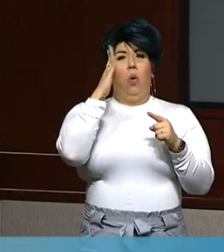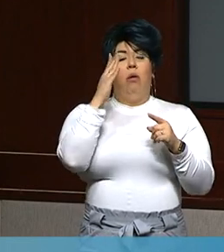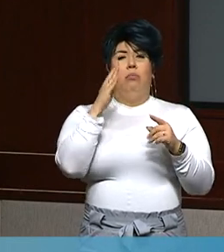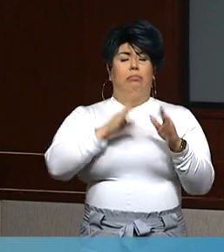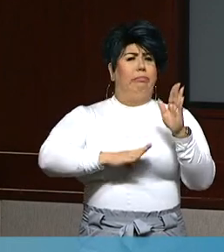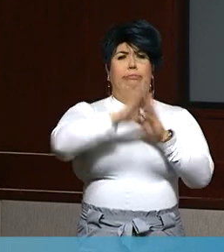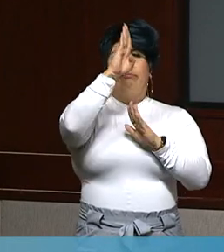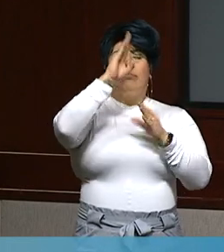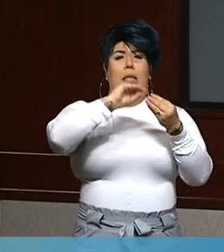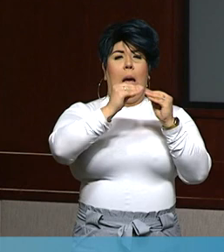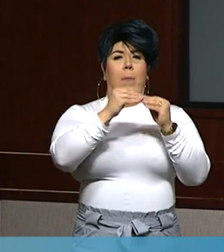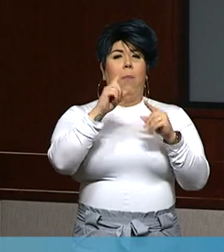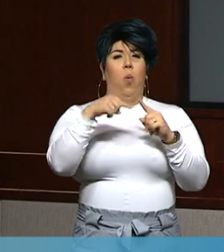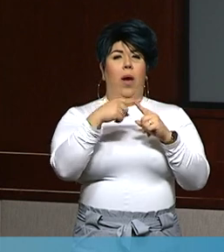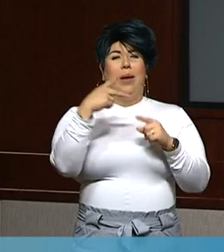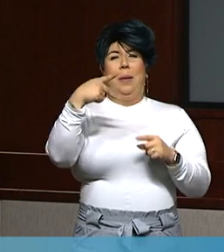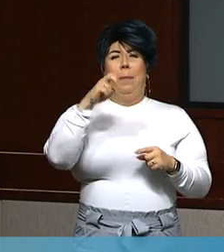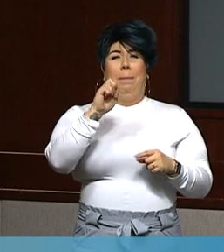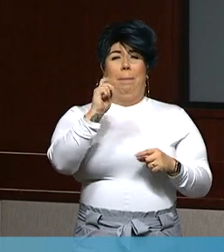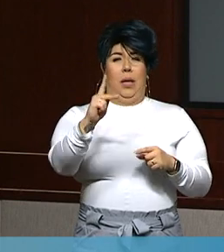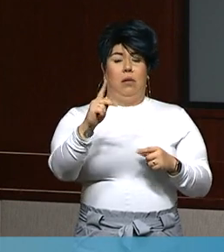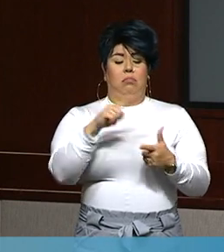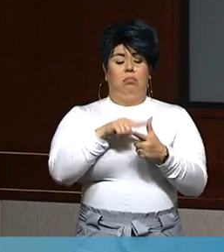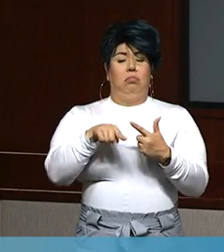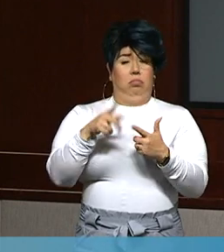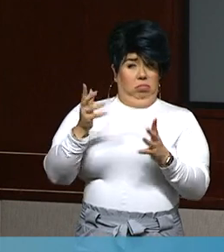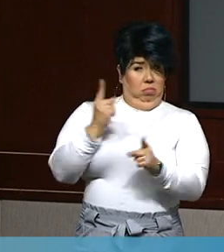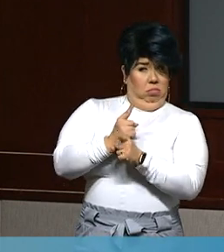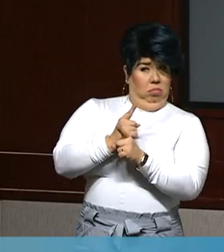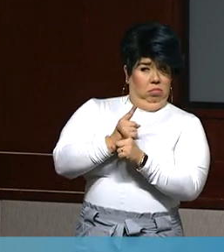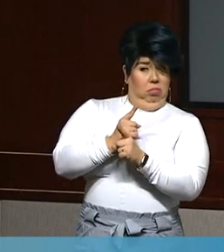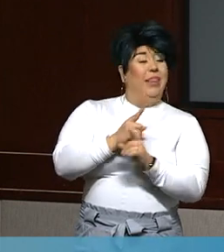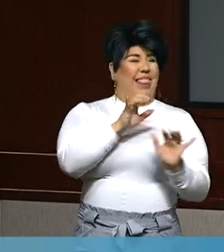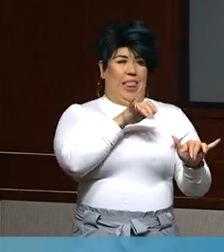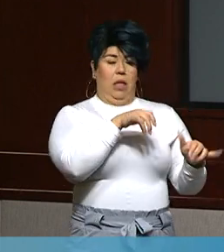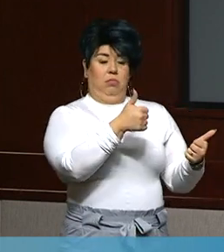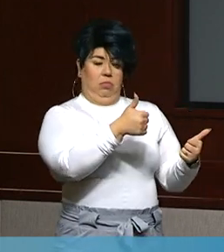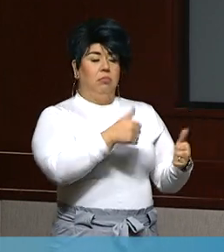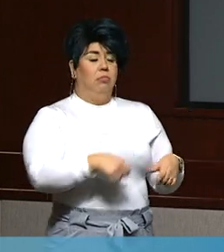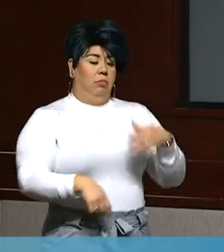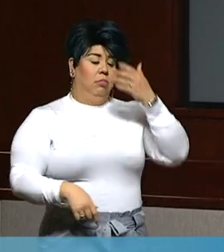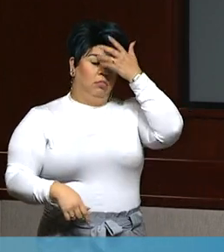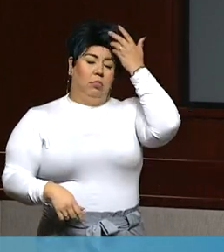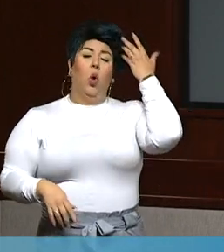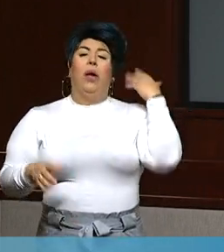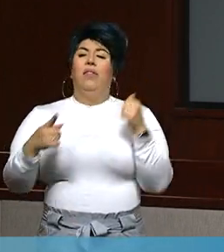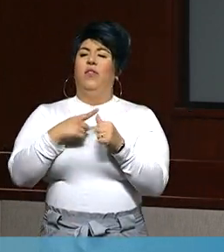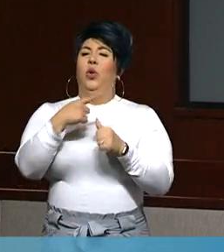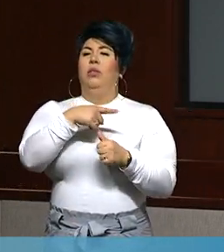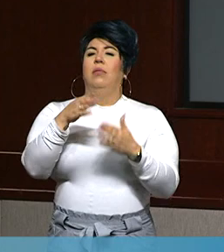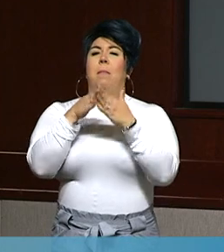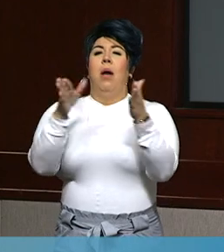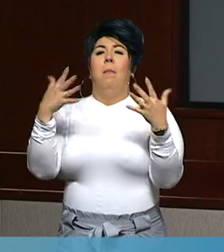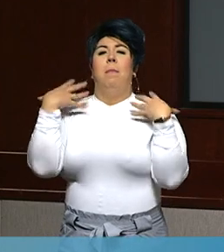on cases. Is that correct? Excellent. That's correct. Thank you so much. We'll have Bryn start.